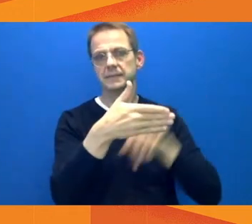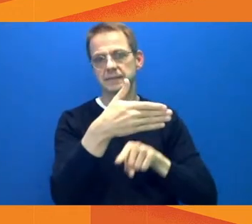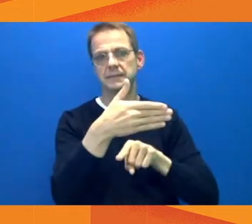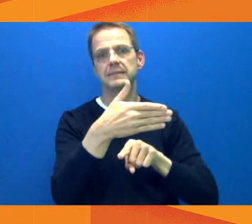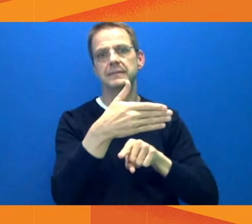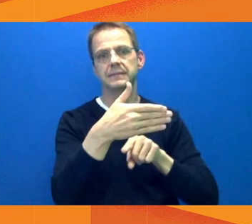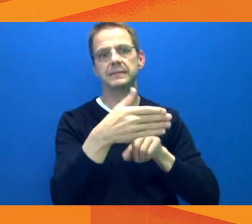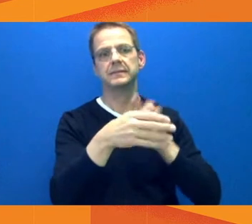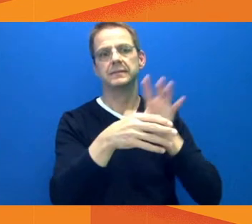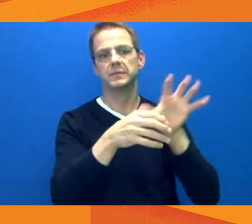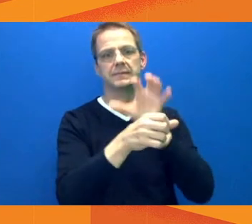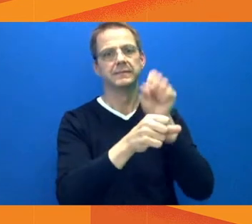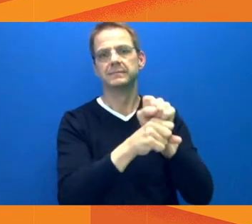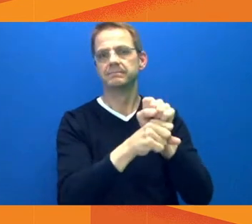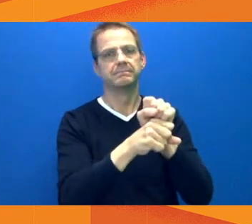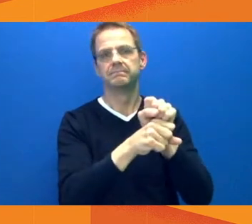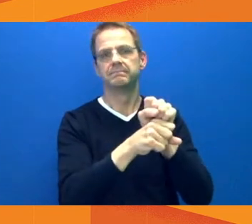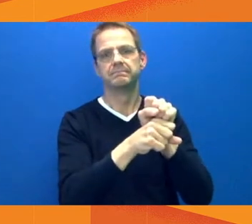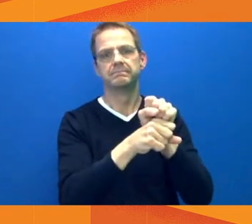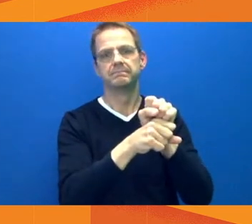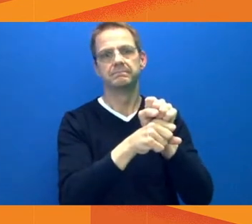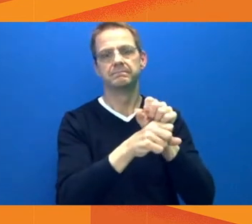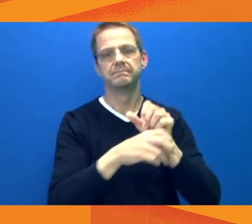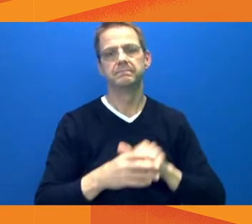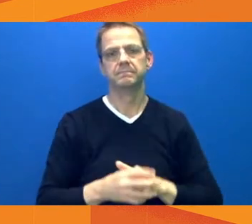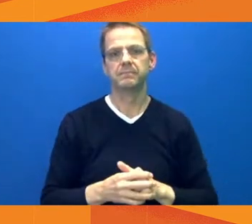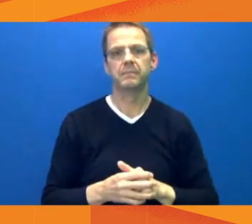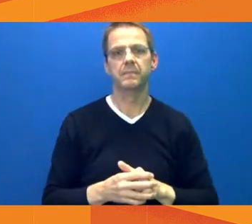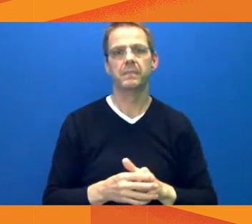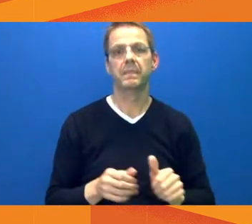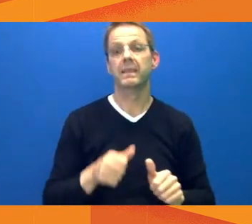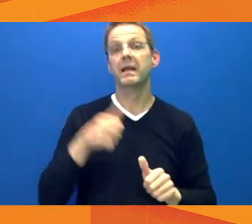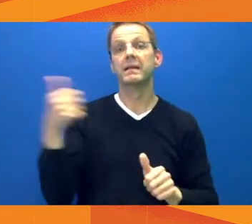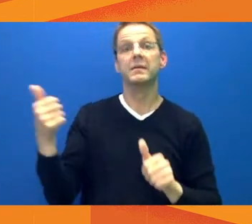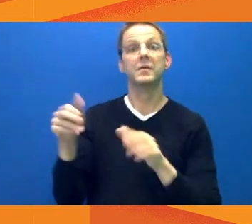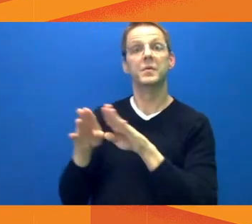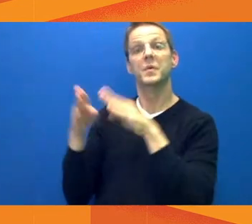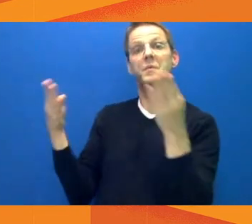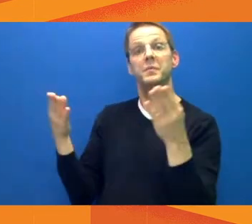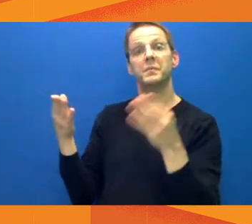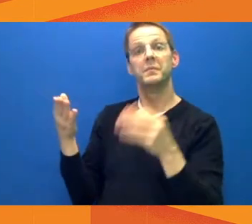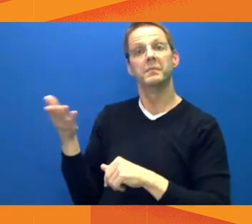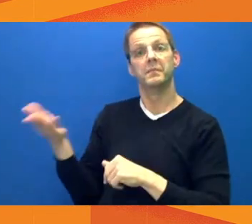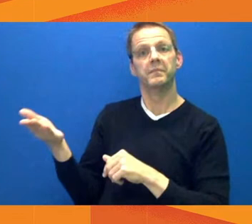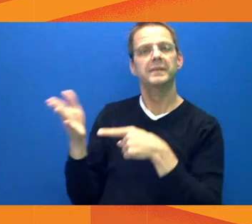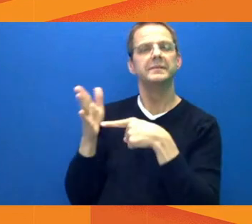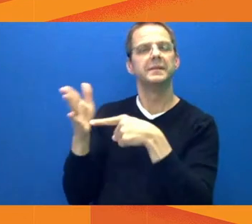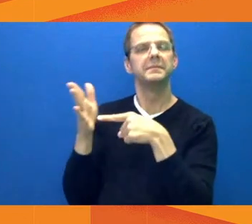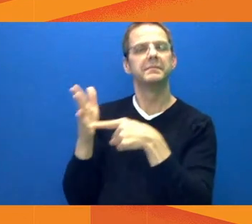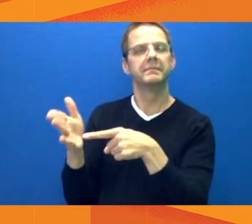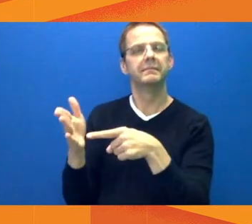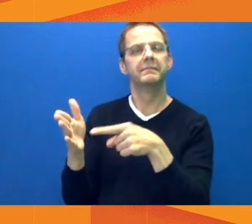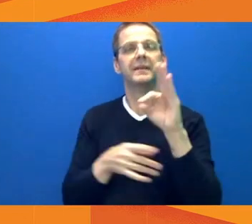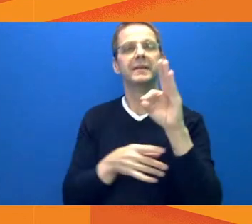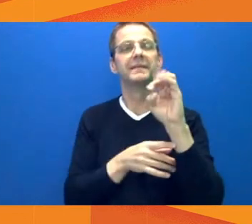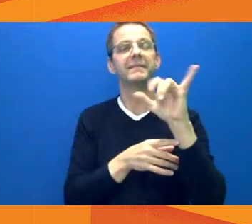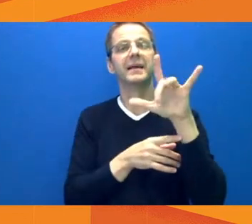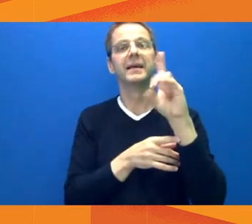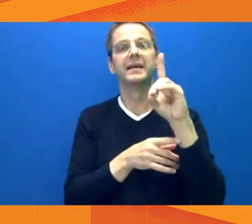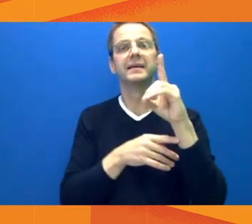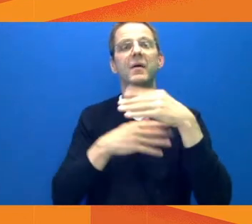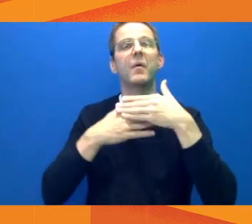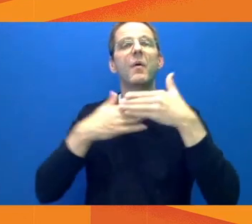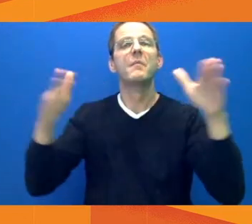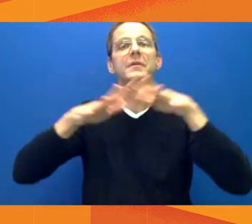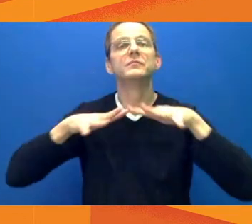trails, off-leash parks, and playgrounds remain open. Outdoor skate parks, basketball courts, and tennis